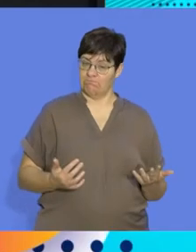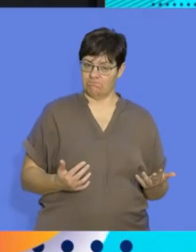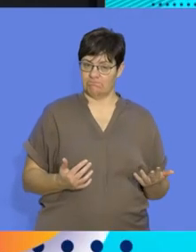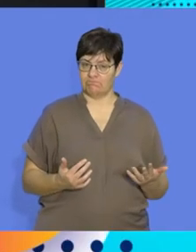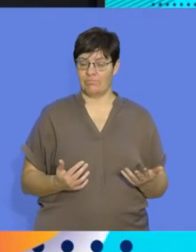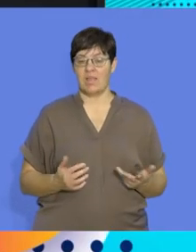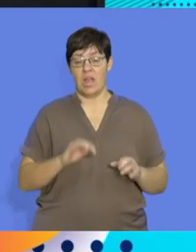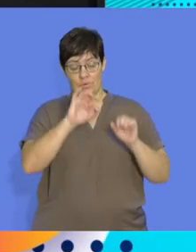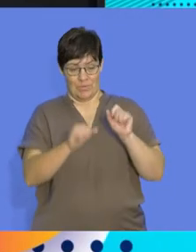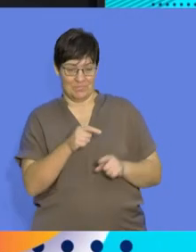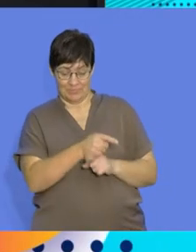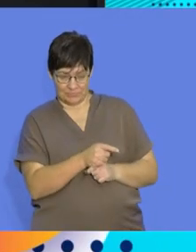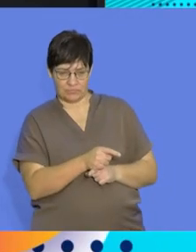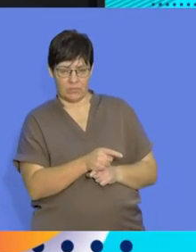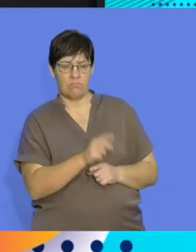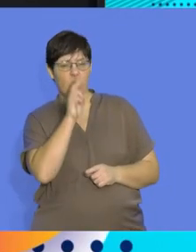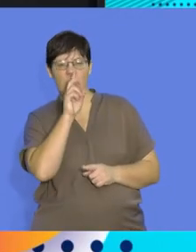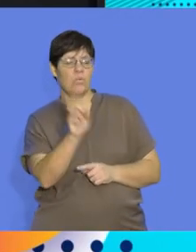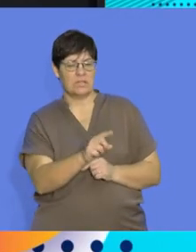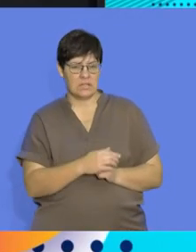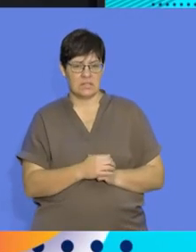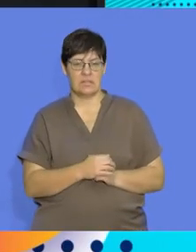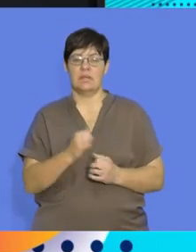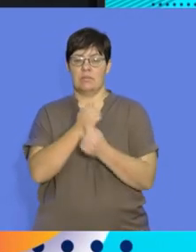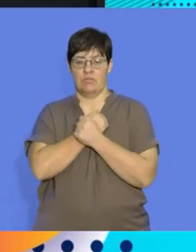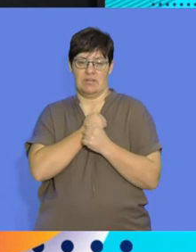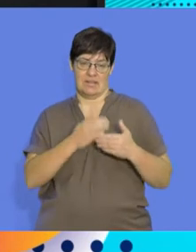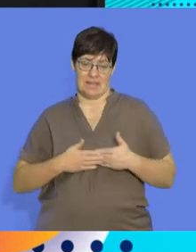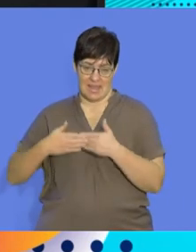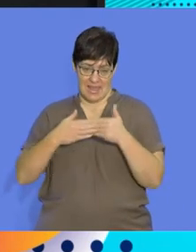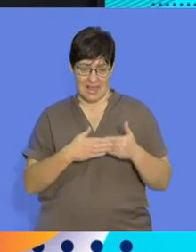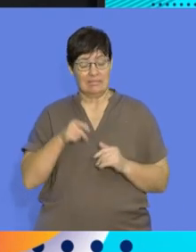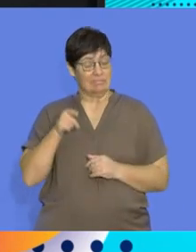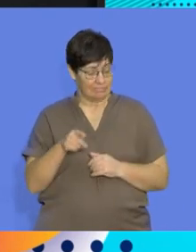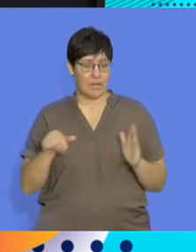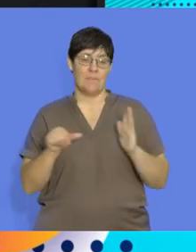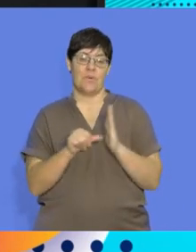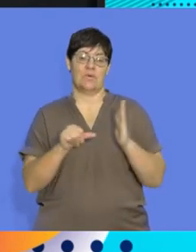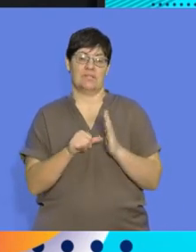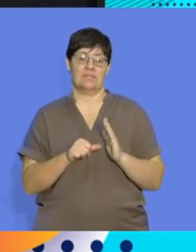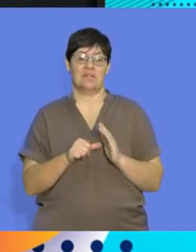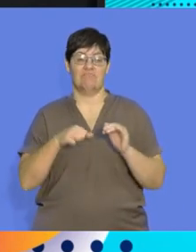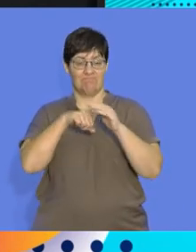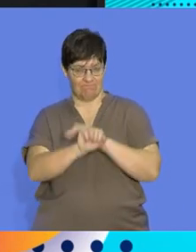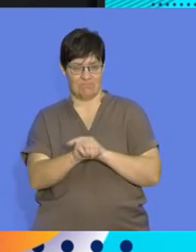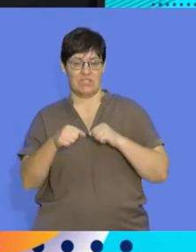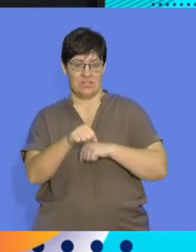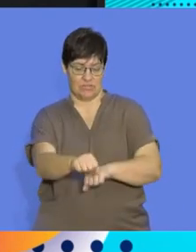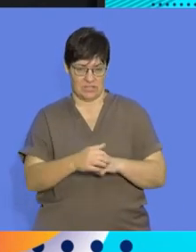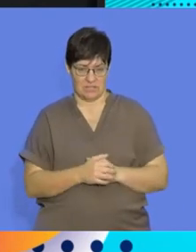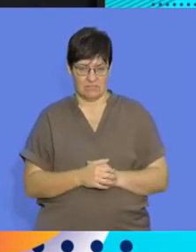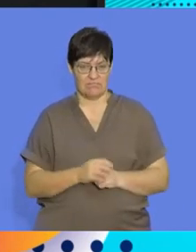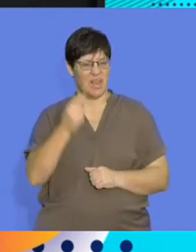So guys, as we wrap this segment up, we've just looked at parental care as a significant reproductive strategy.